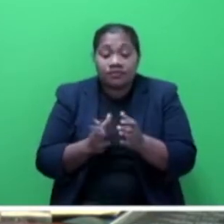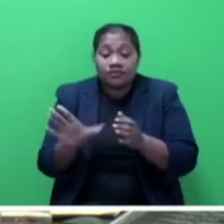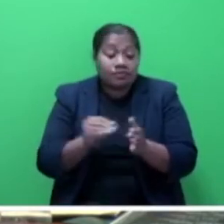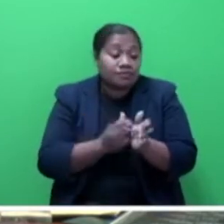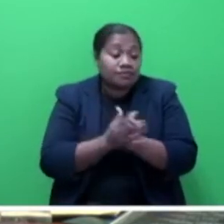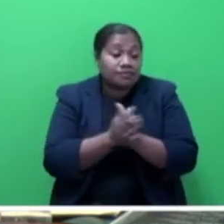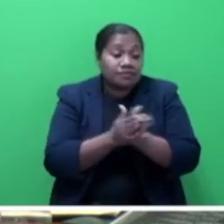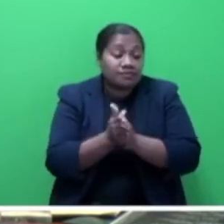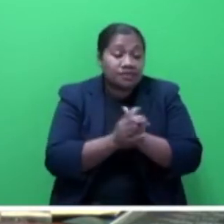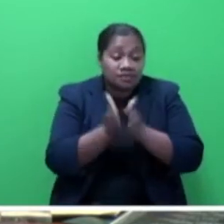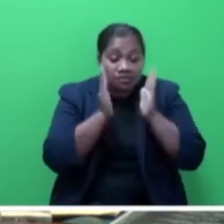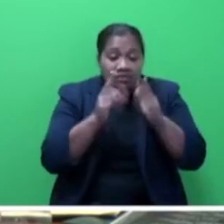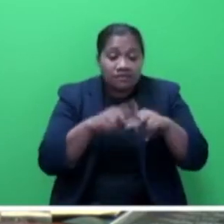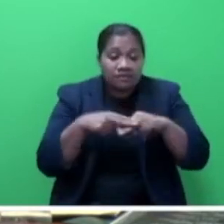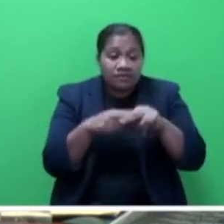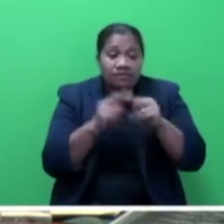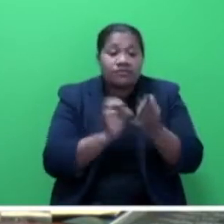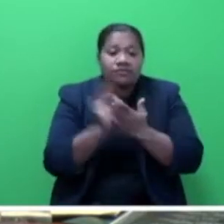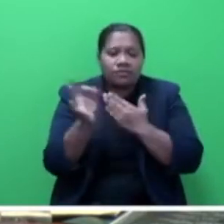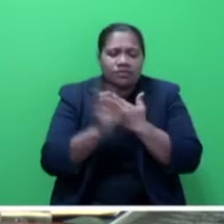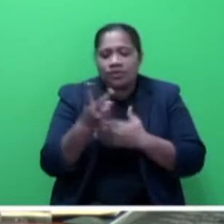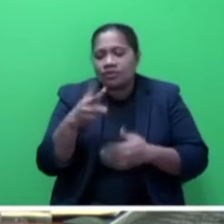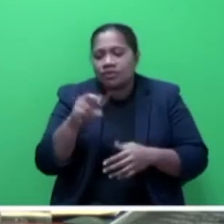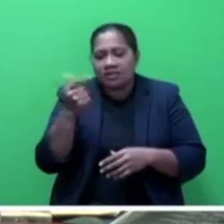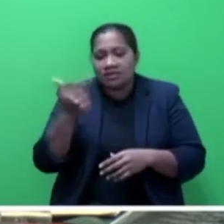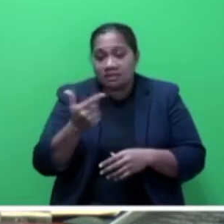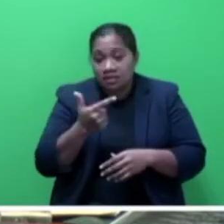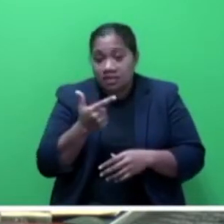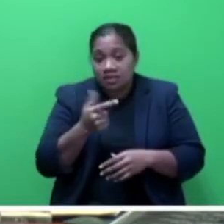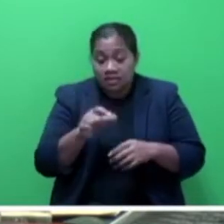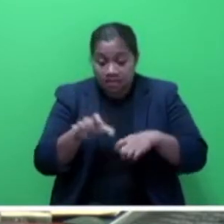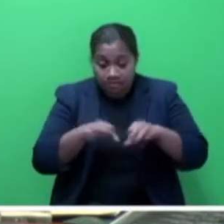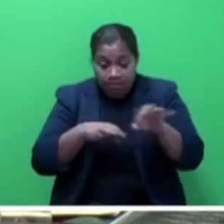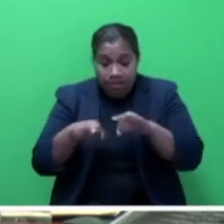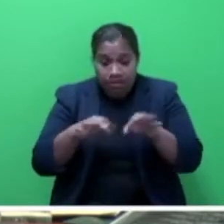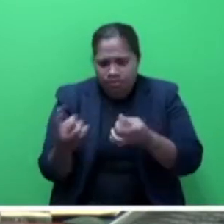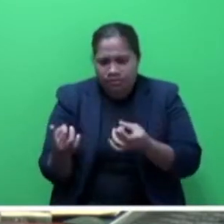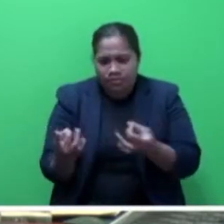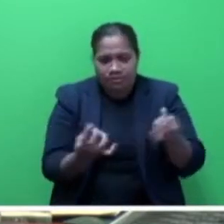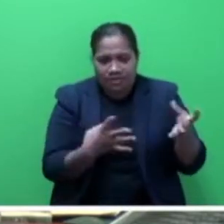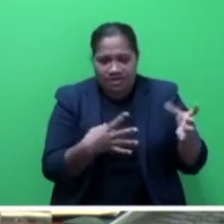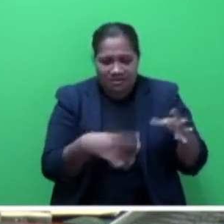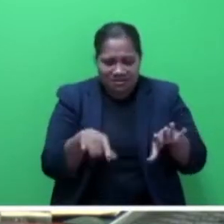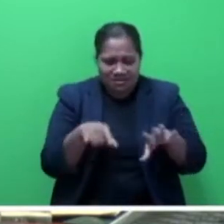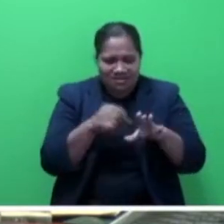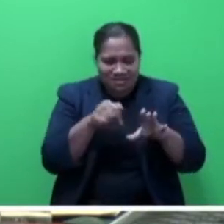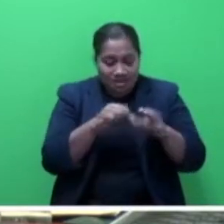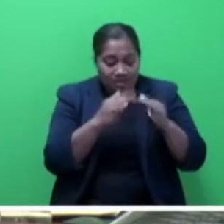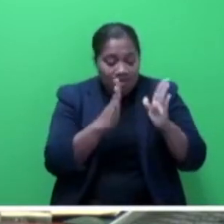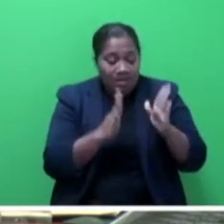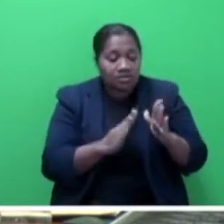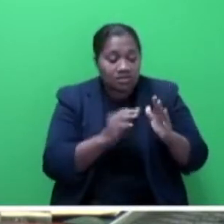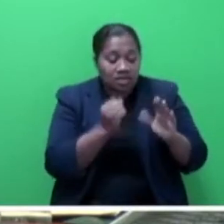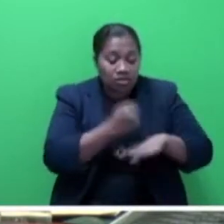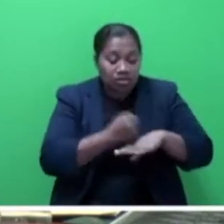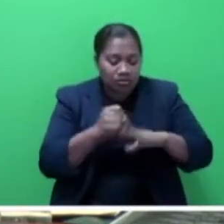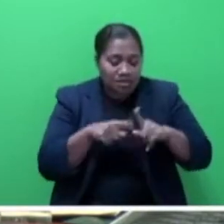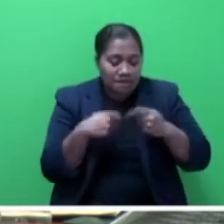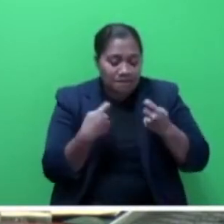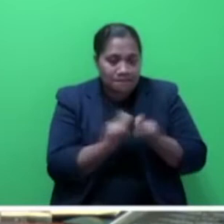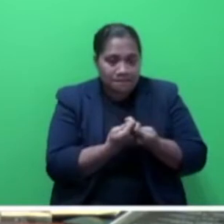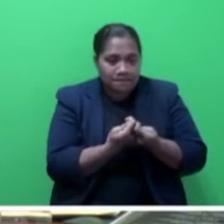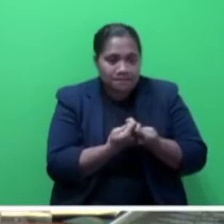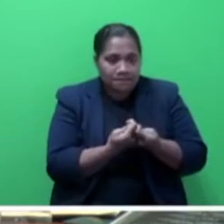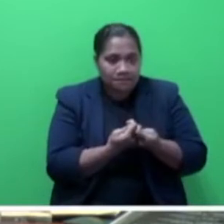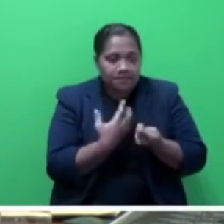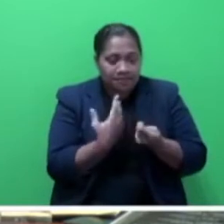2017. The scheme plan was prepared in-house by the Housing Authority team with a lot yield of